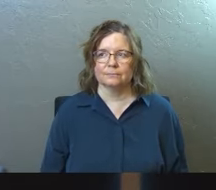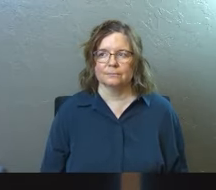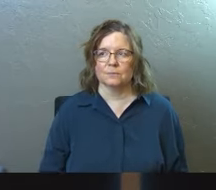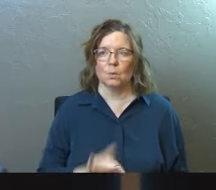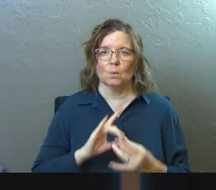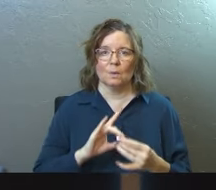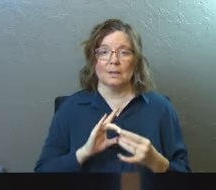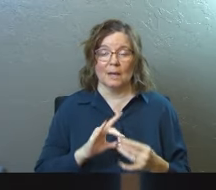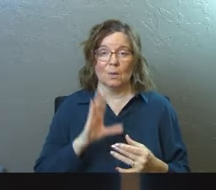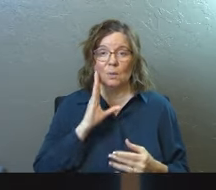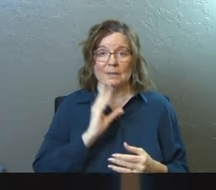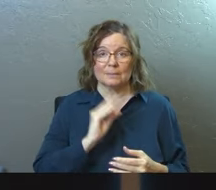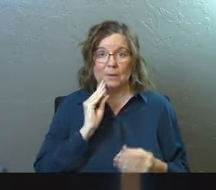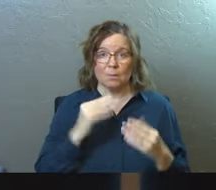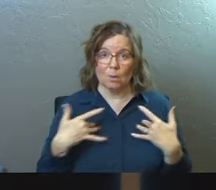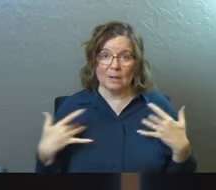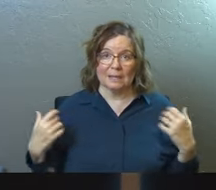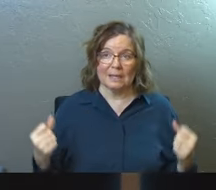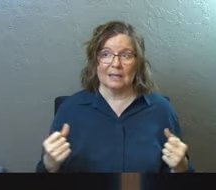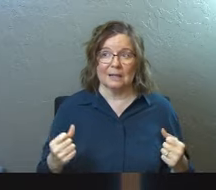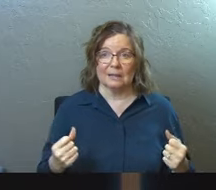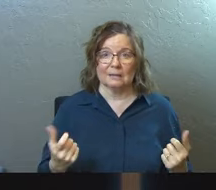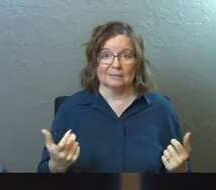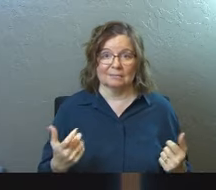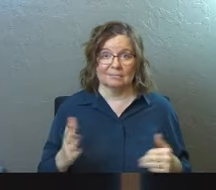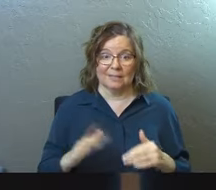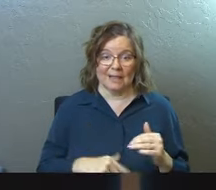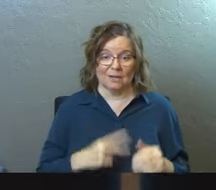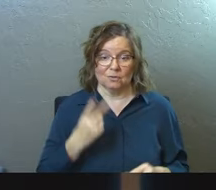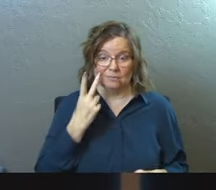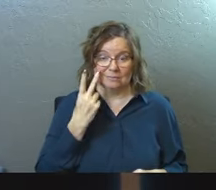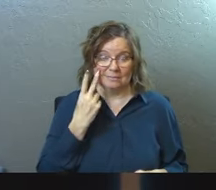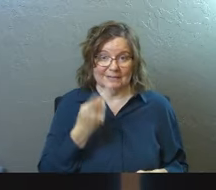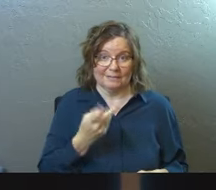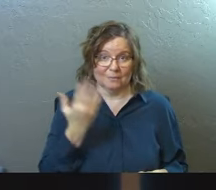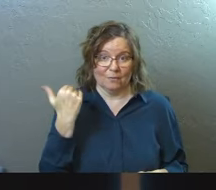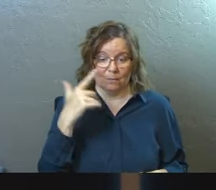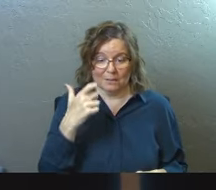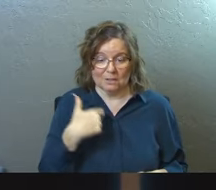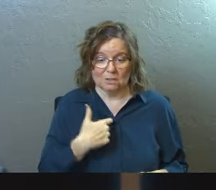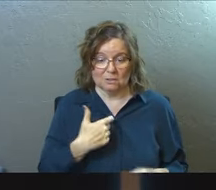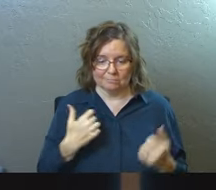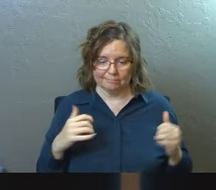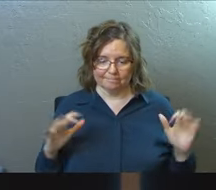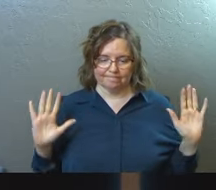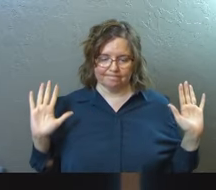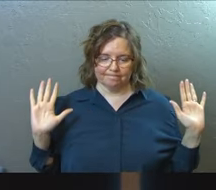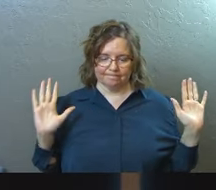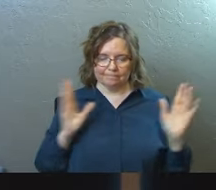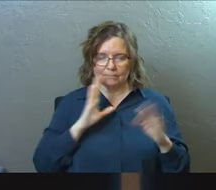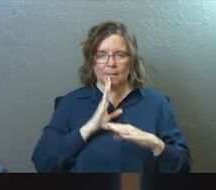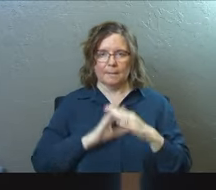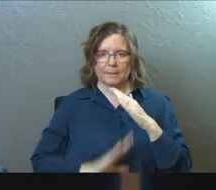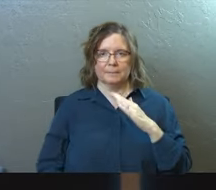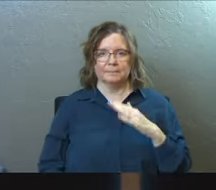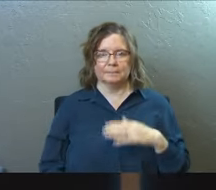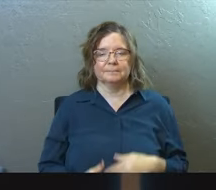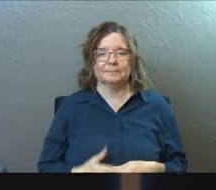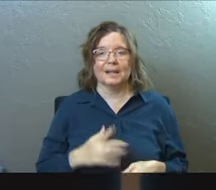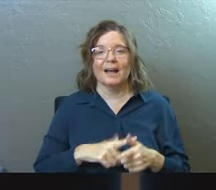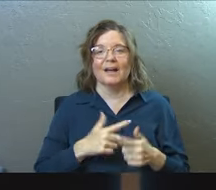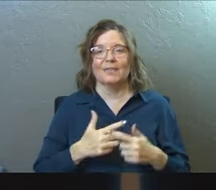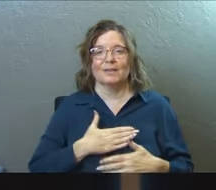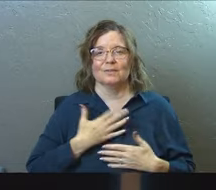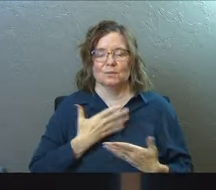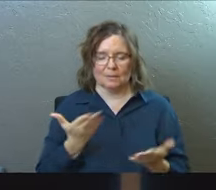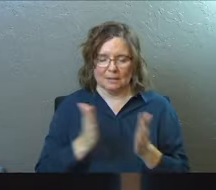Your relationships are gonna experience more healing than you've ever seen before because you're gonna lay down your weapons and then the joy